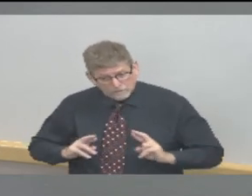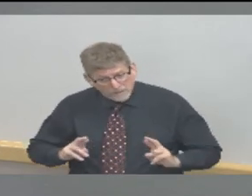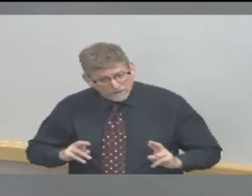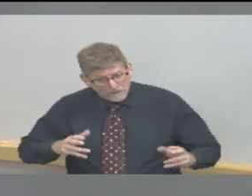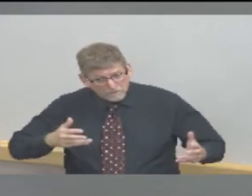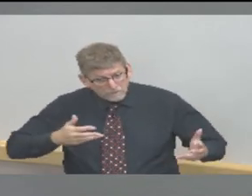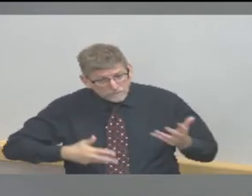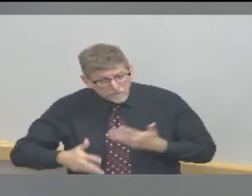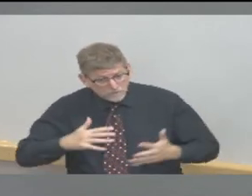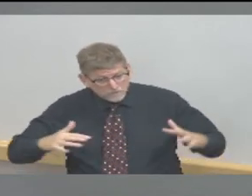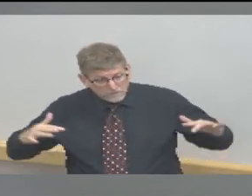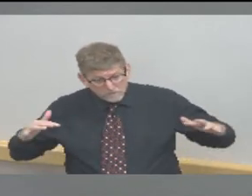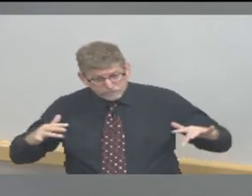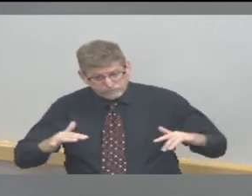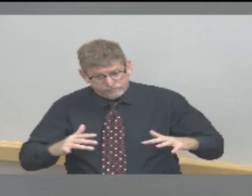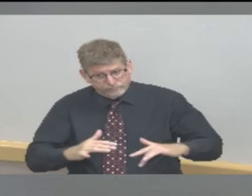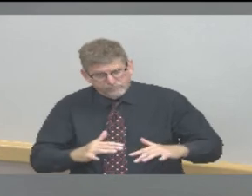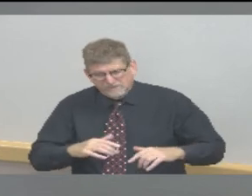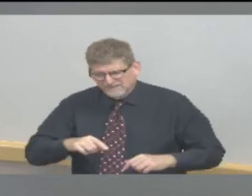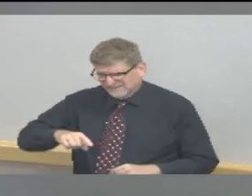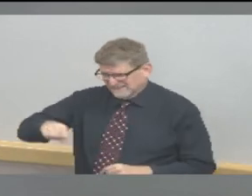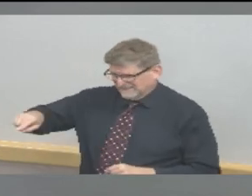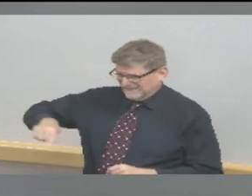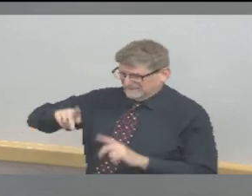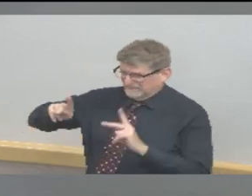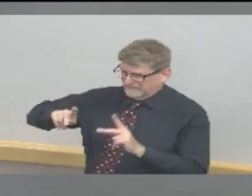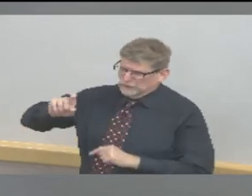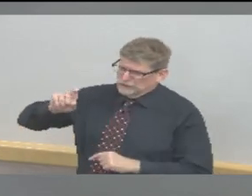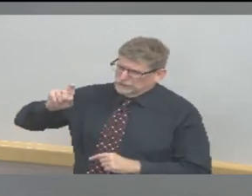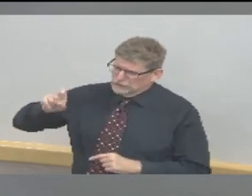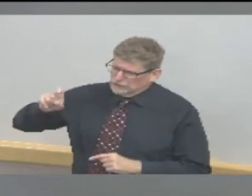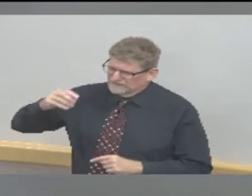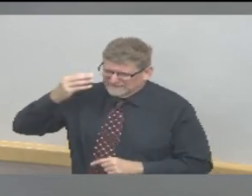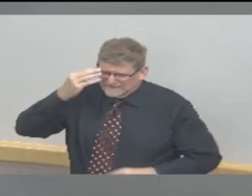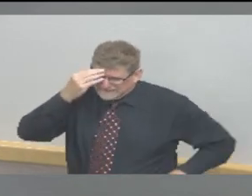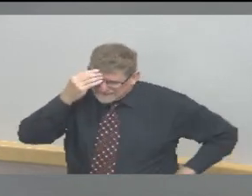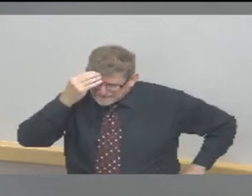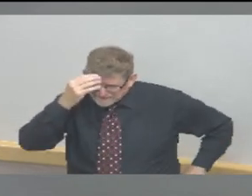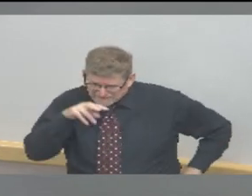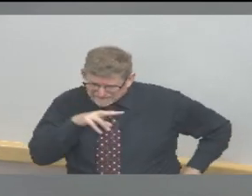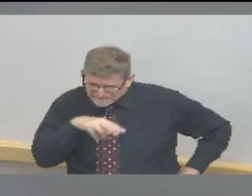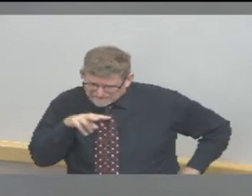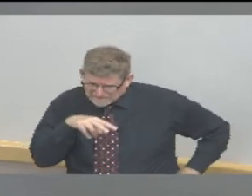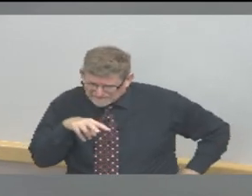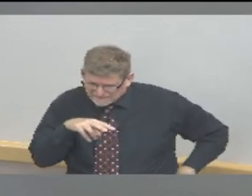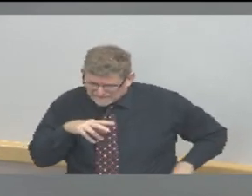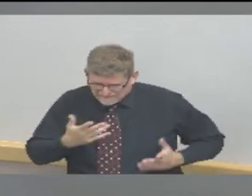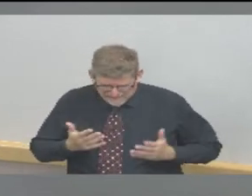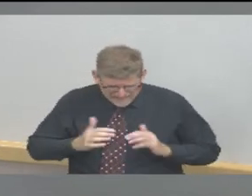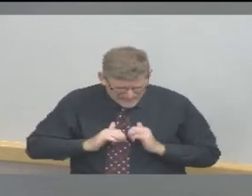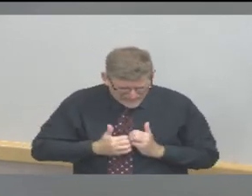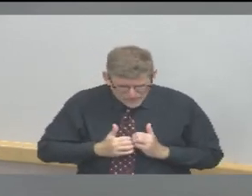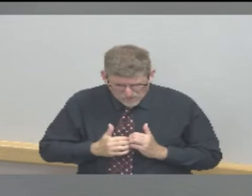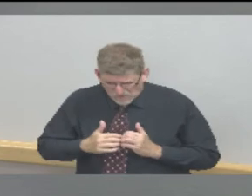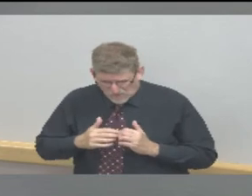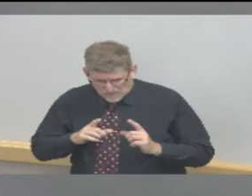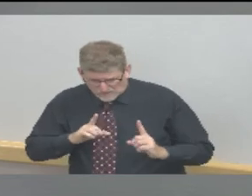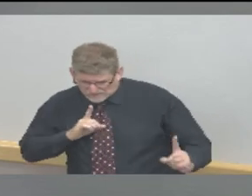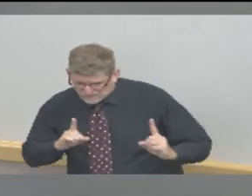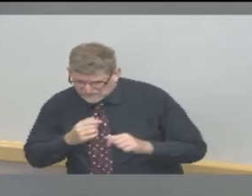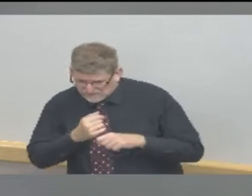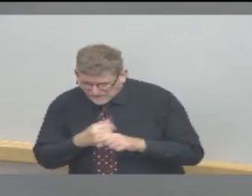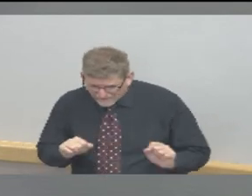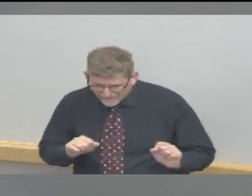they really need to put a lot of thought into the setting of the gathering